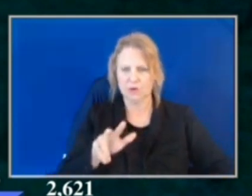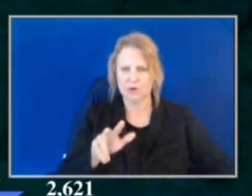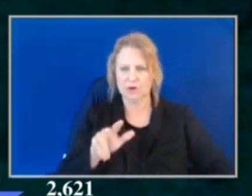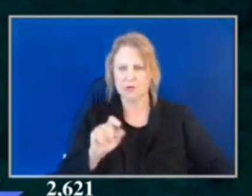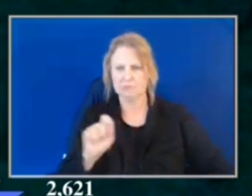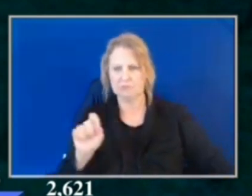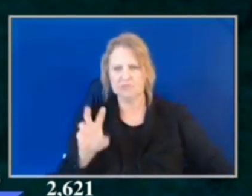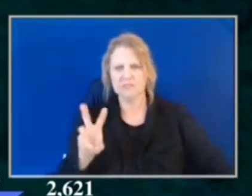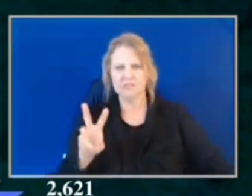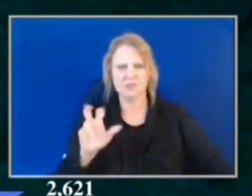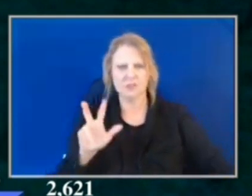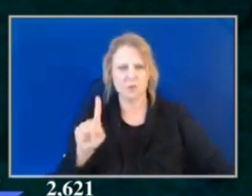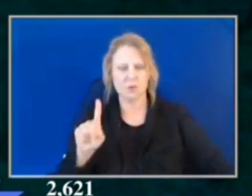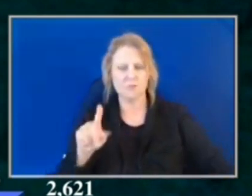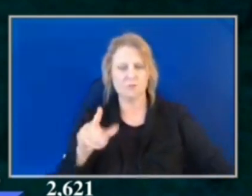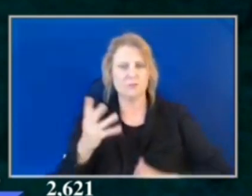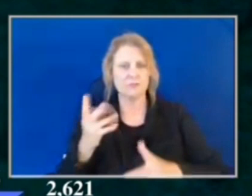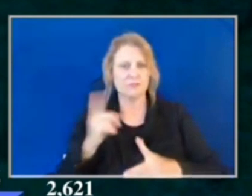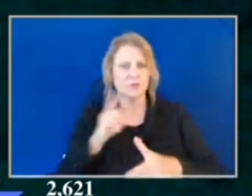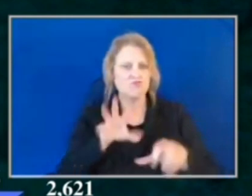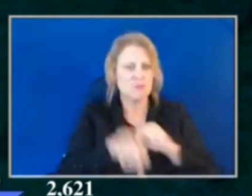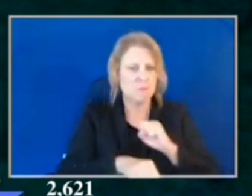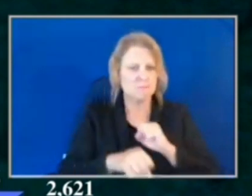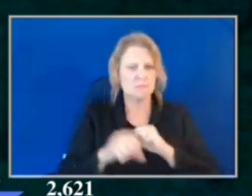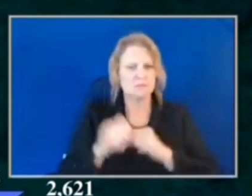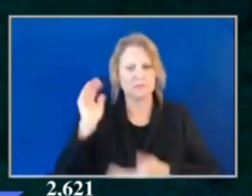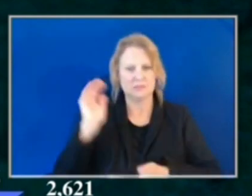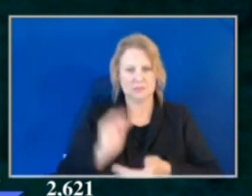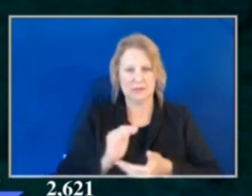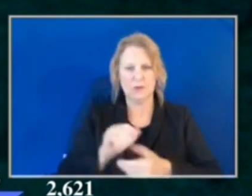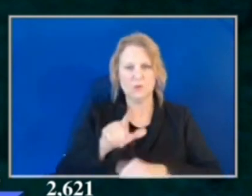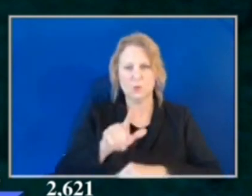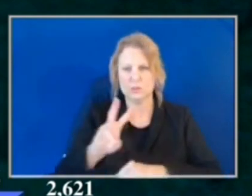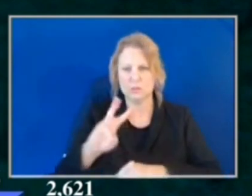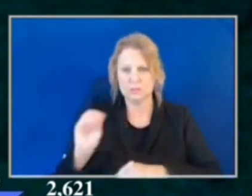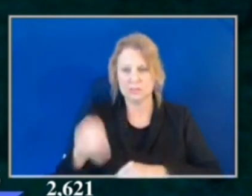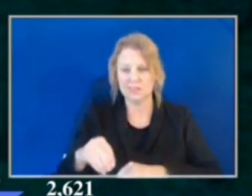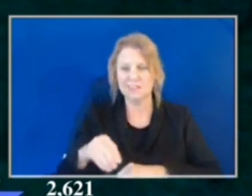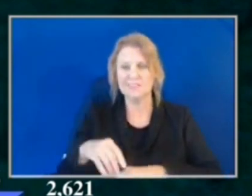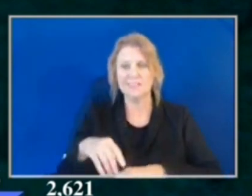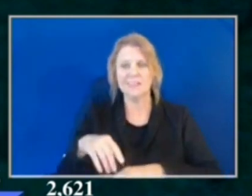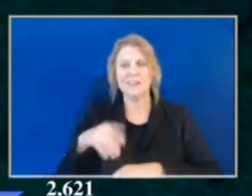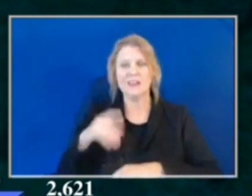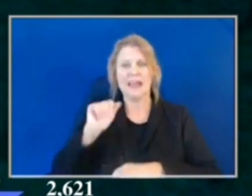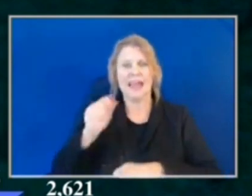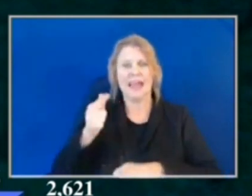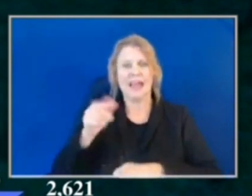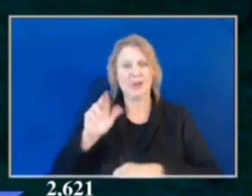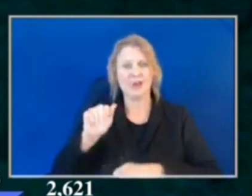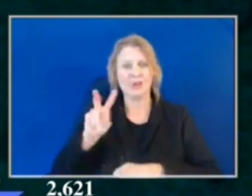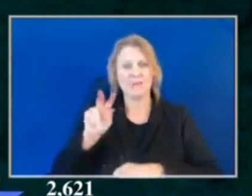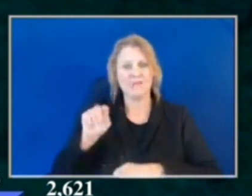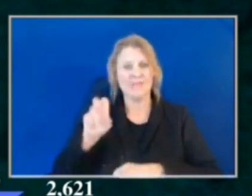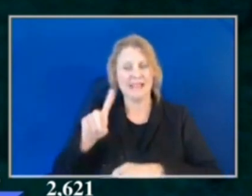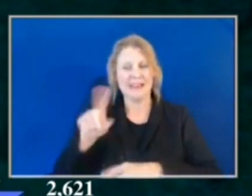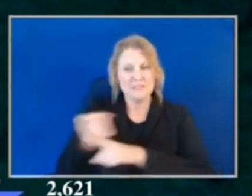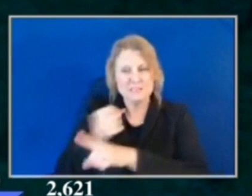Rapes also down 26 percent. And our aggravated assaults are down 5 percent. Out of 7